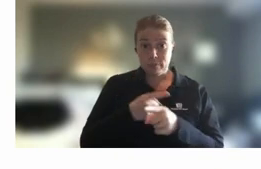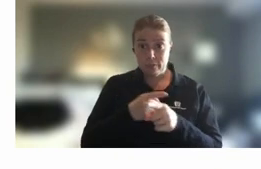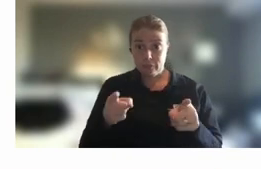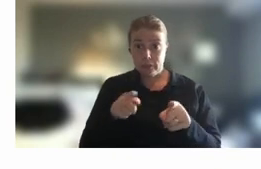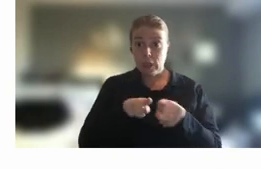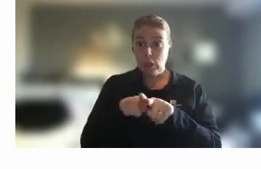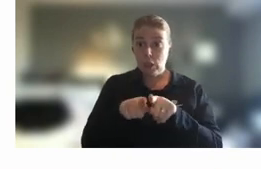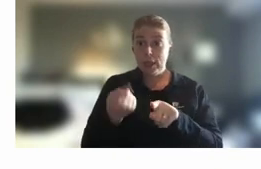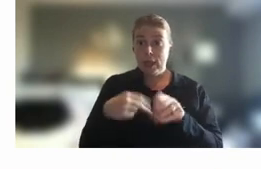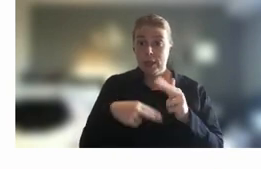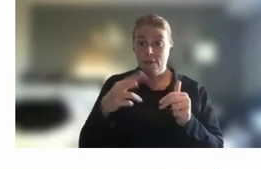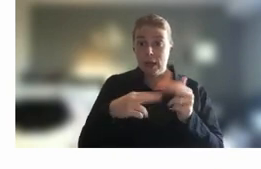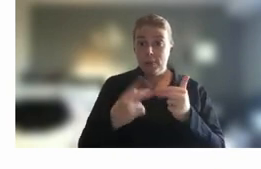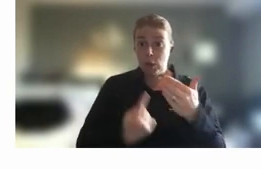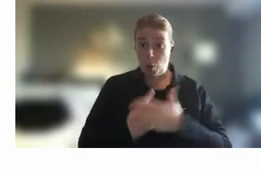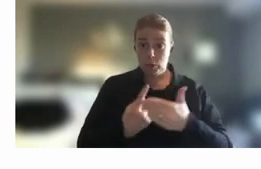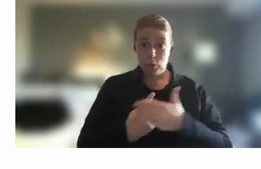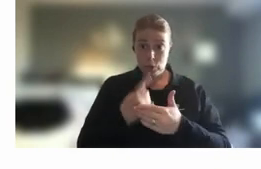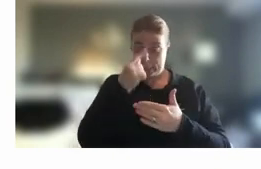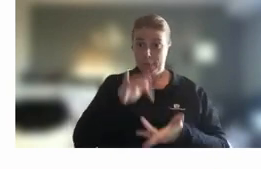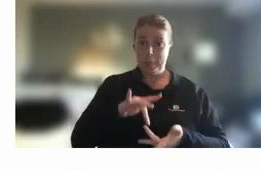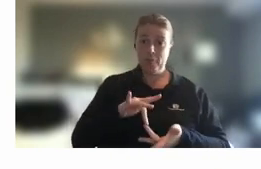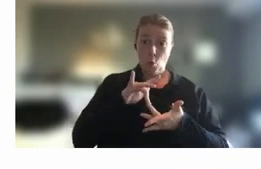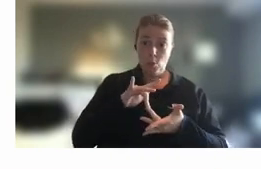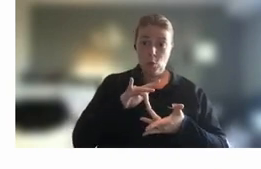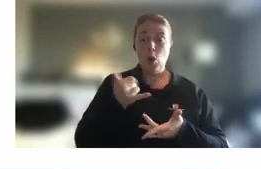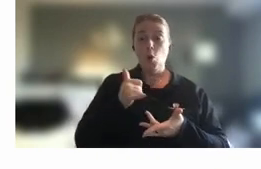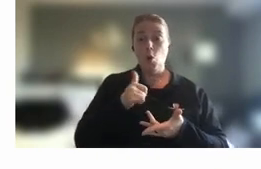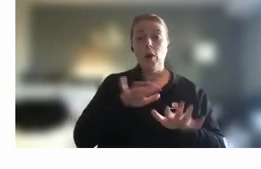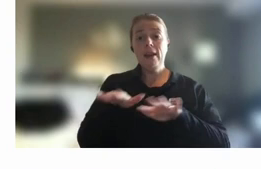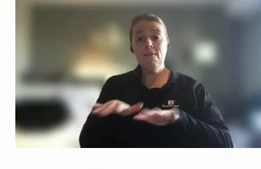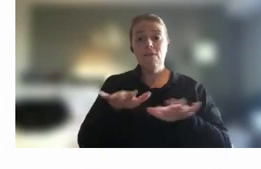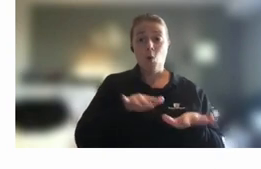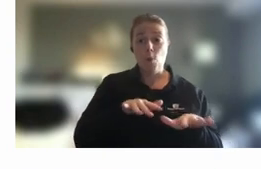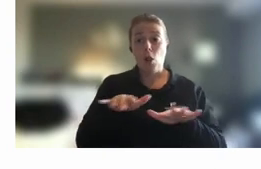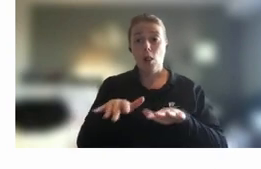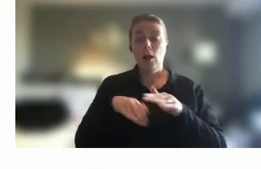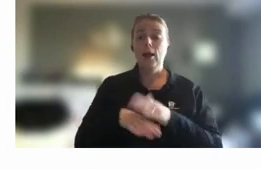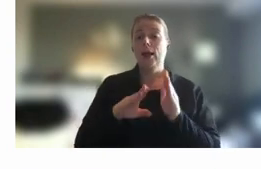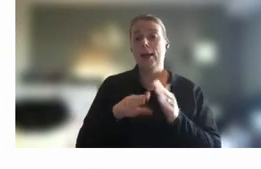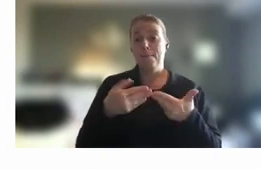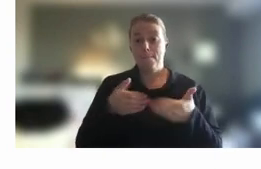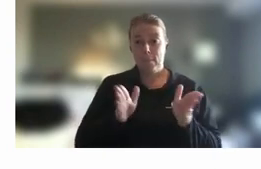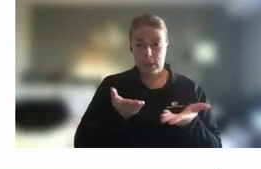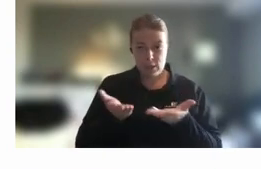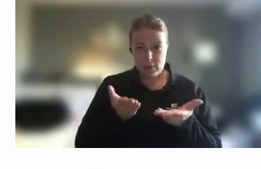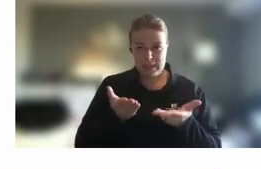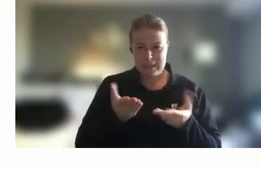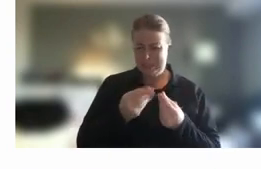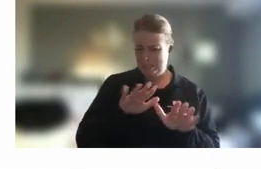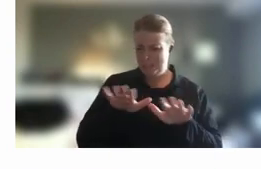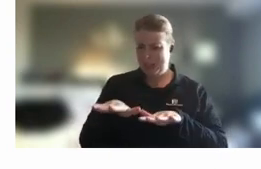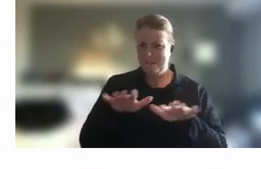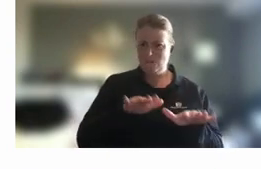and development opportunities can be formal and informal in the public service what are some of the informal training